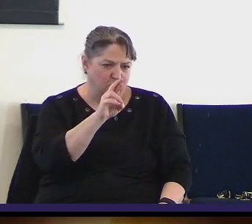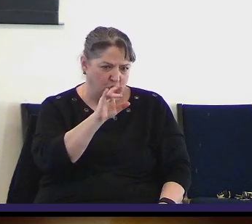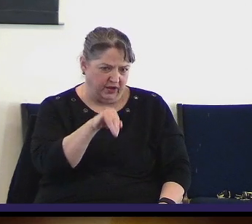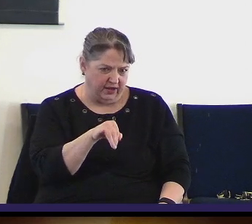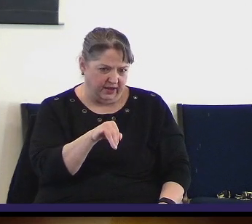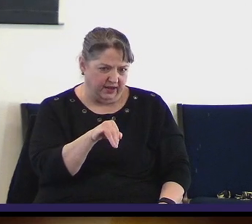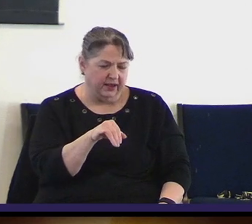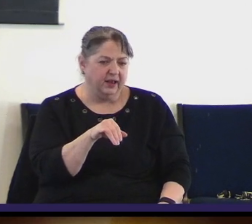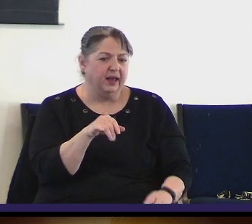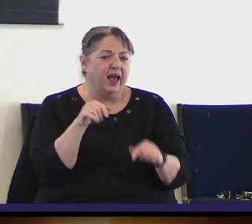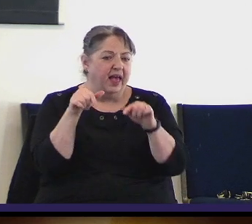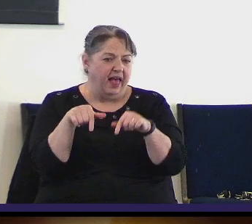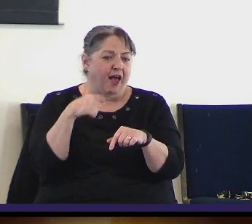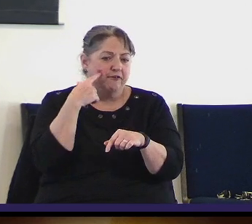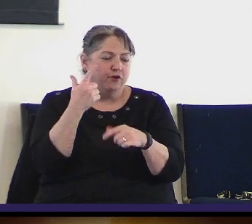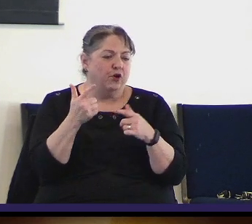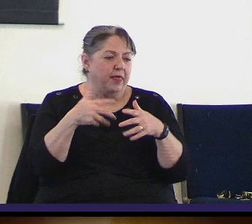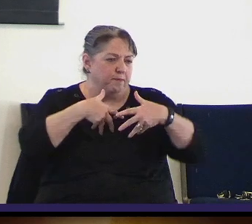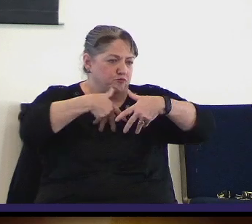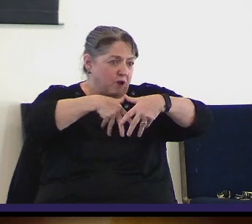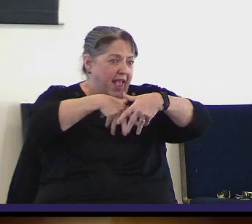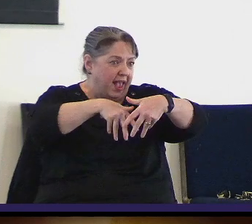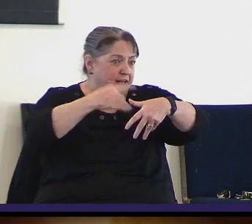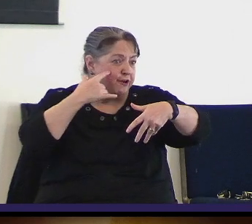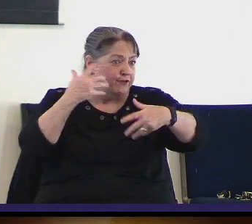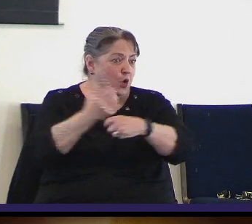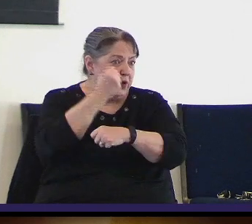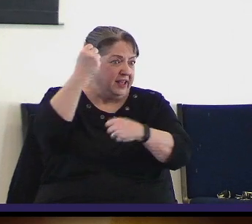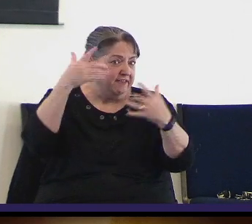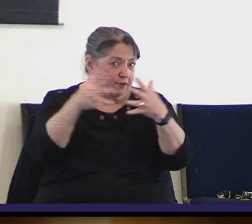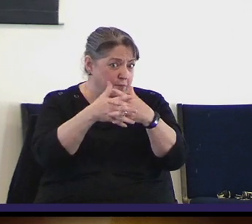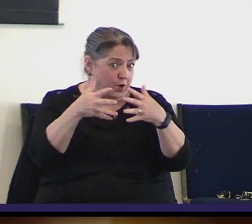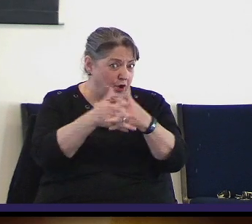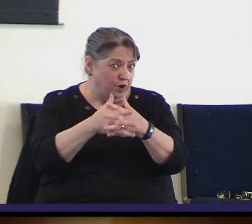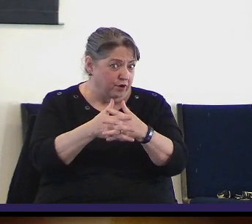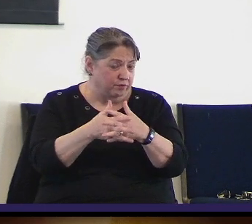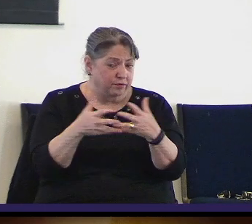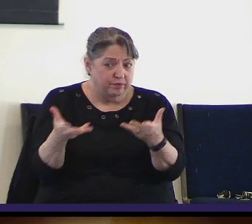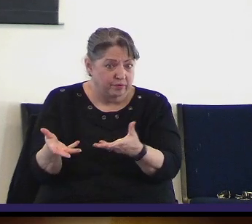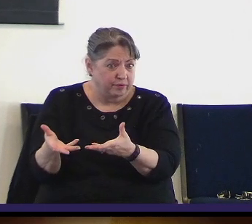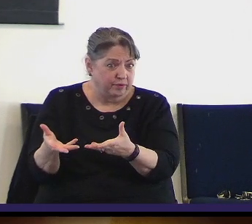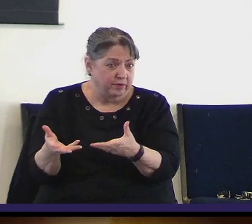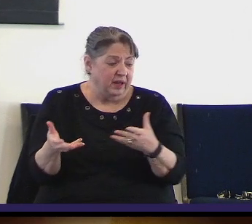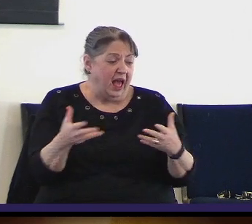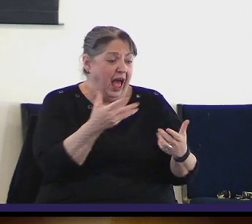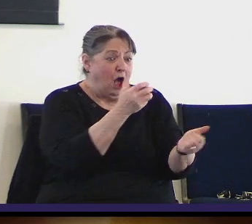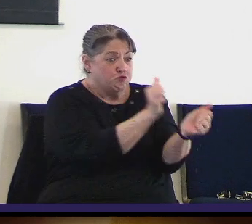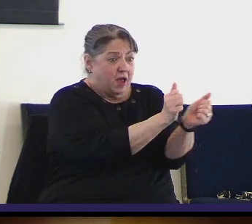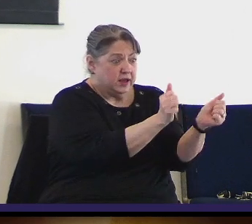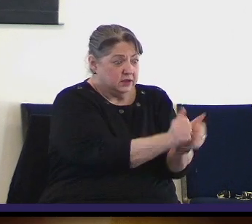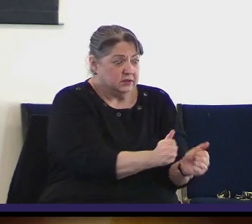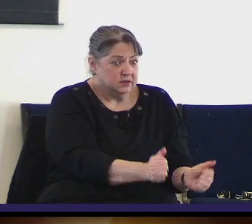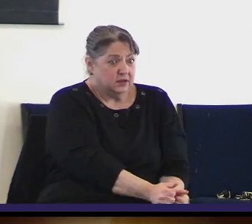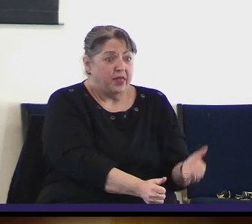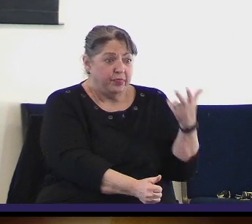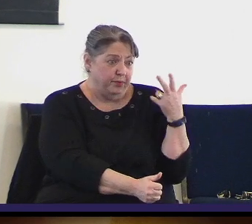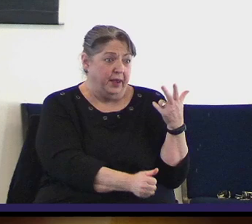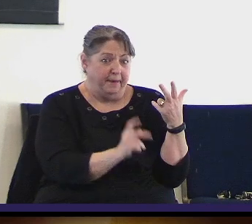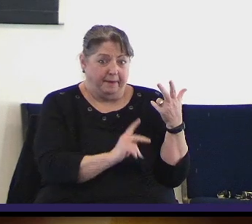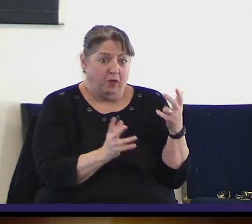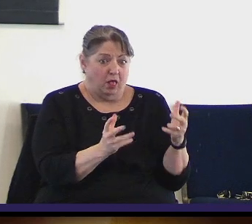for the Chiefs' Super Bowl win. Win. Tragedy. Three suspects have been detained, the Kansas Police said.